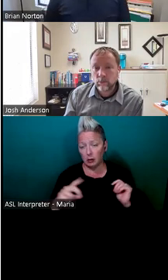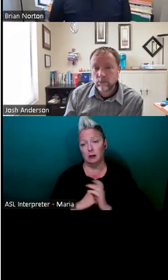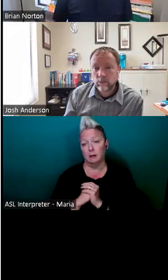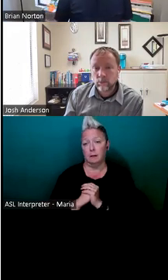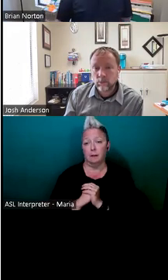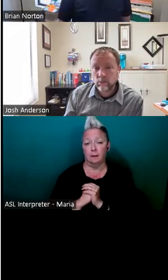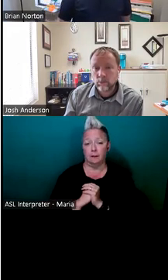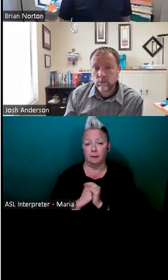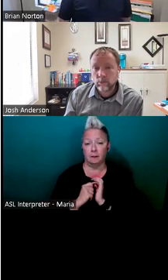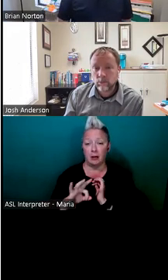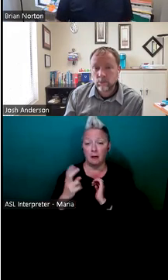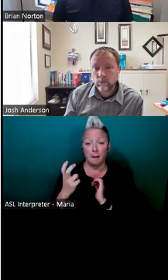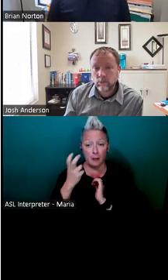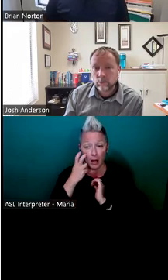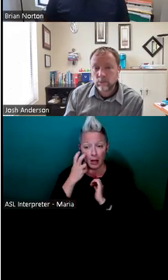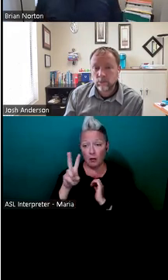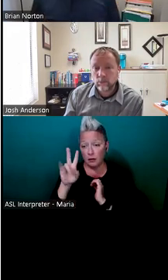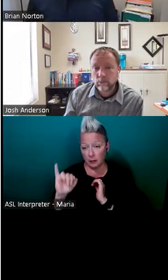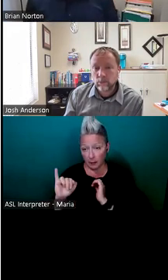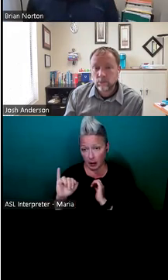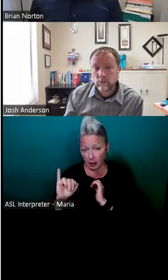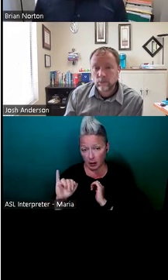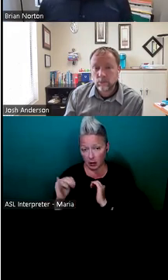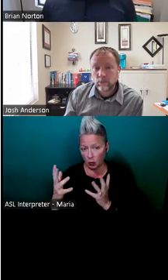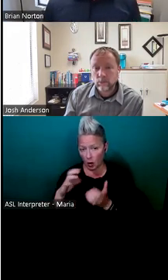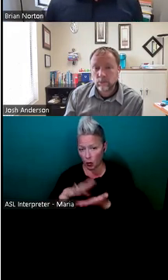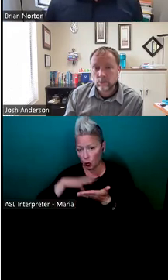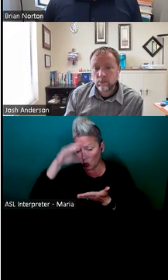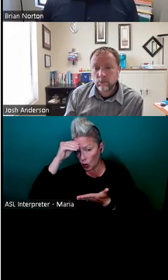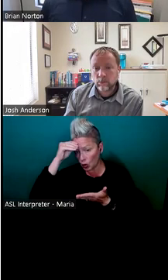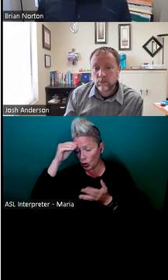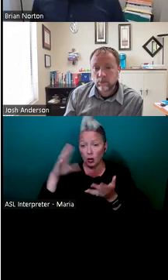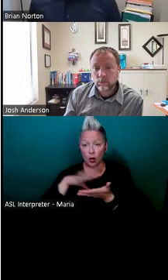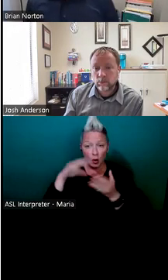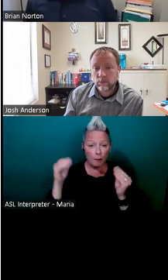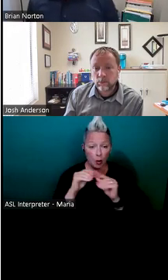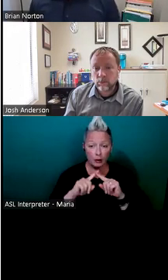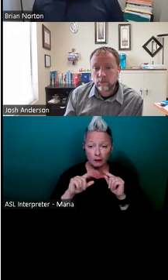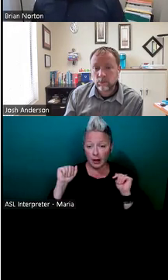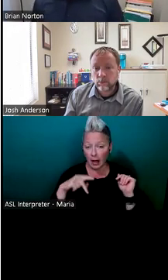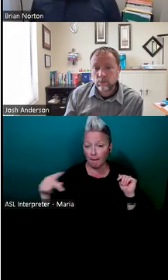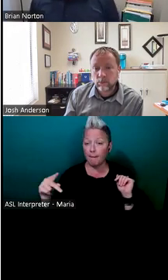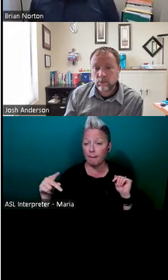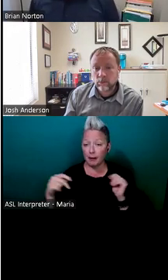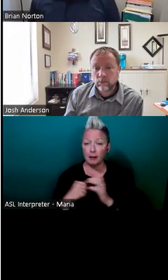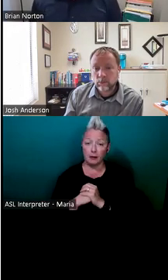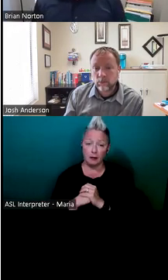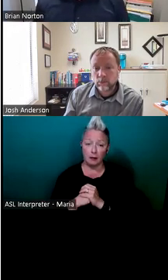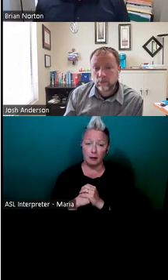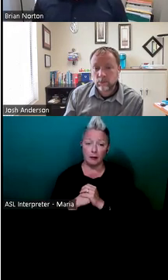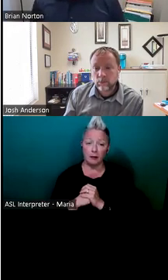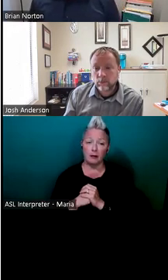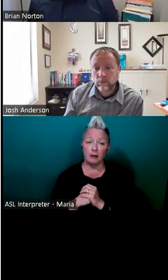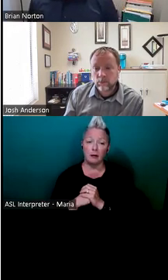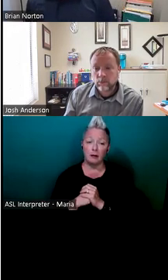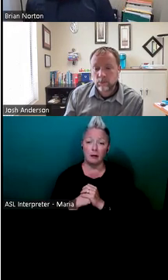you are blind or visually impaired and you're wanting to kind of learn or learn more about different apps, um, and has, ask questions